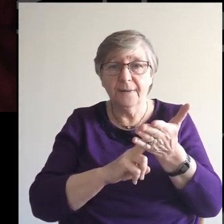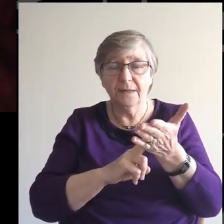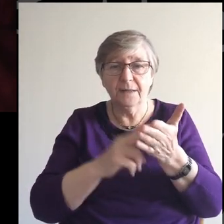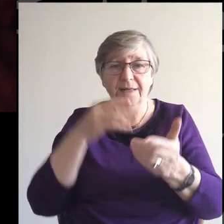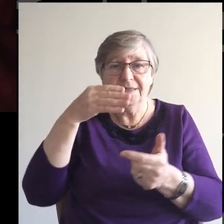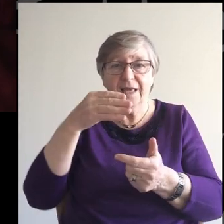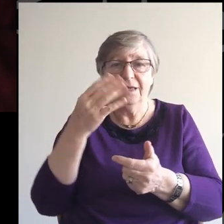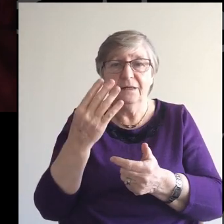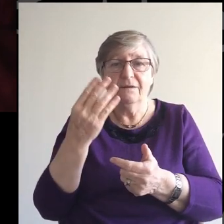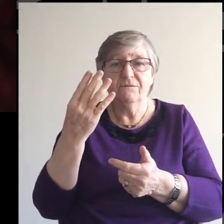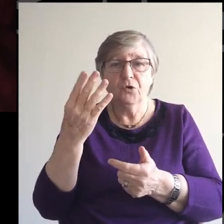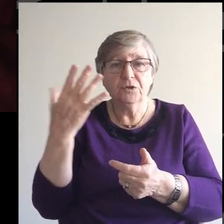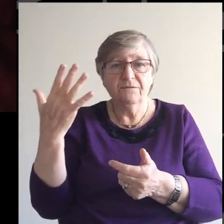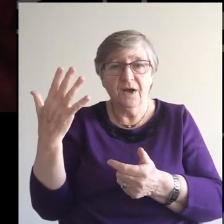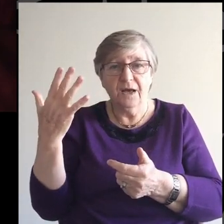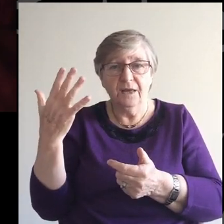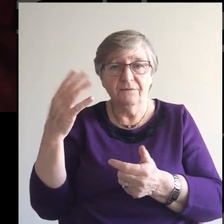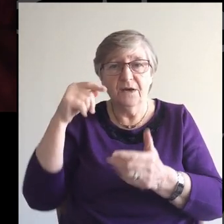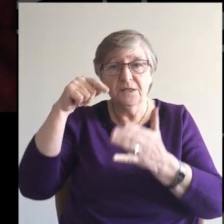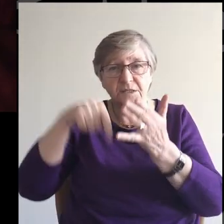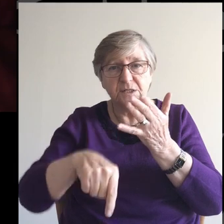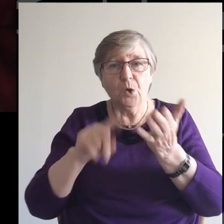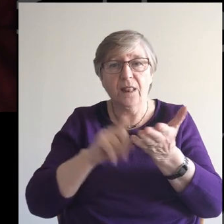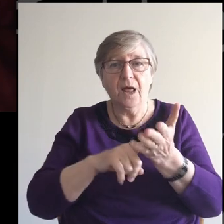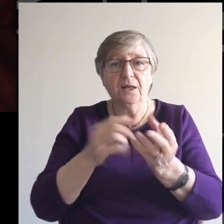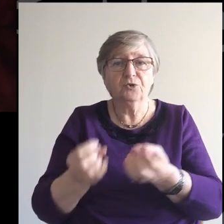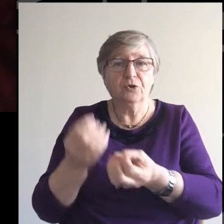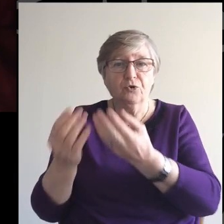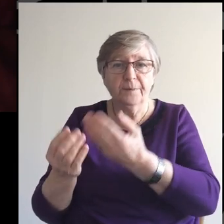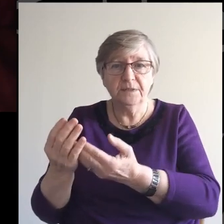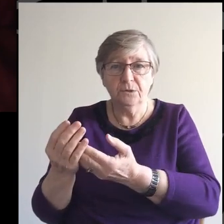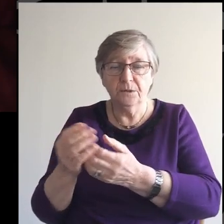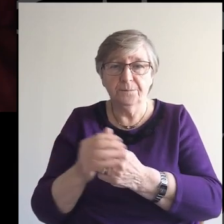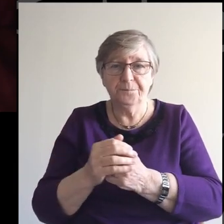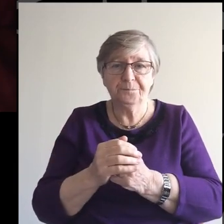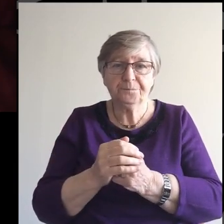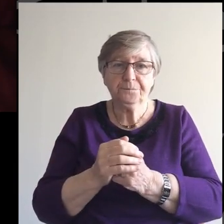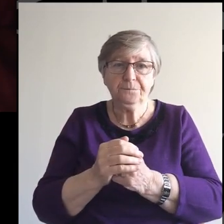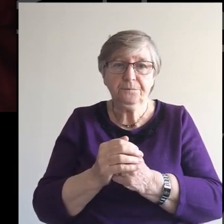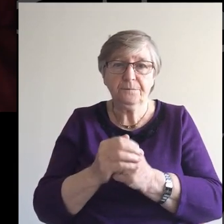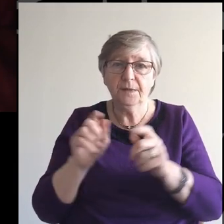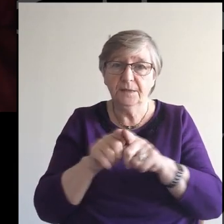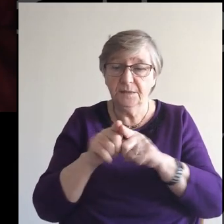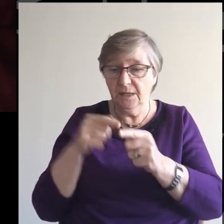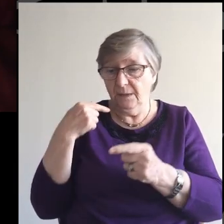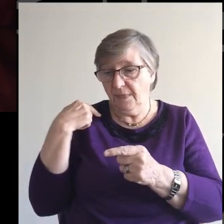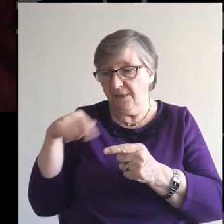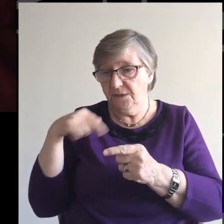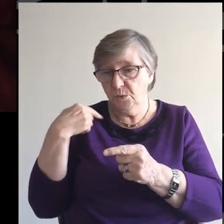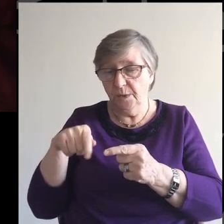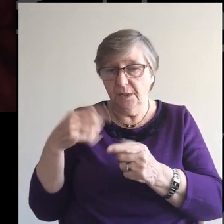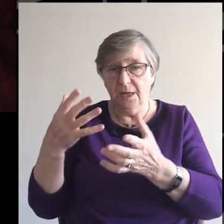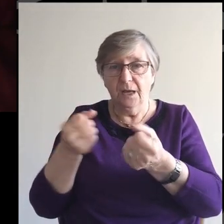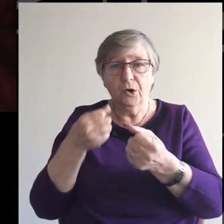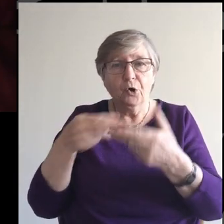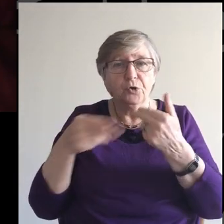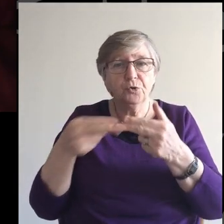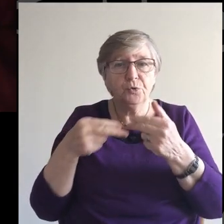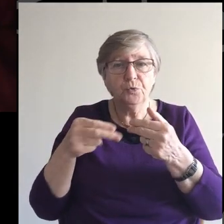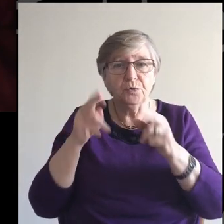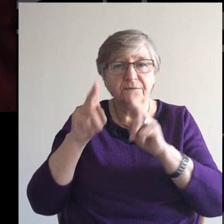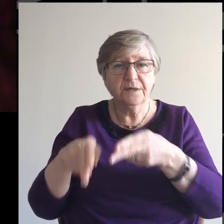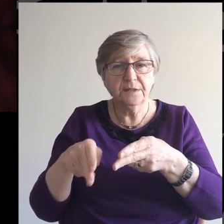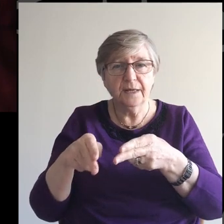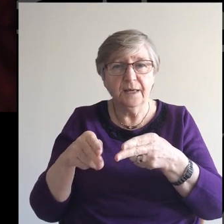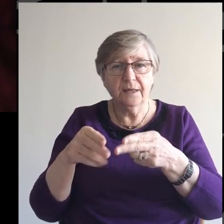9.45 In South Lanark Crematorium And then just this week We had news Of the death Of